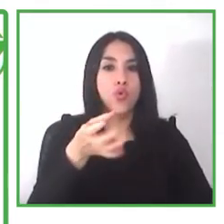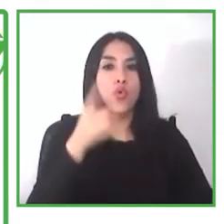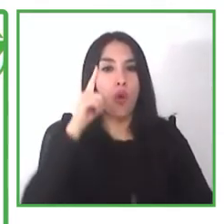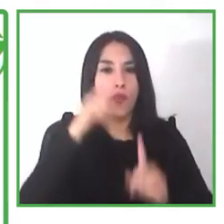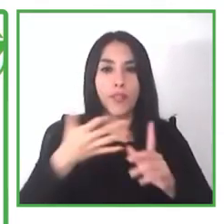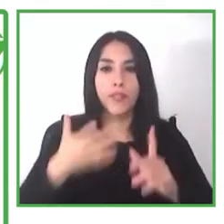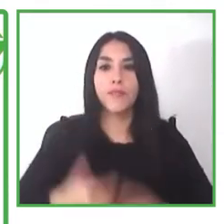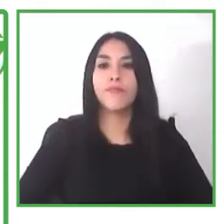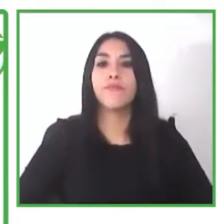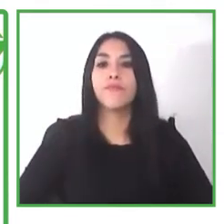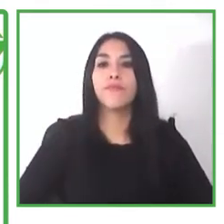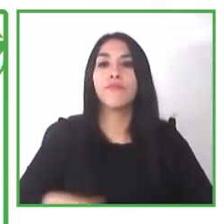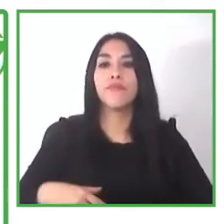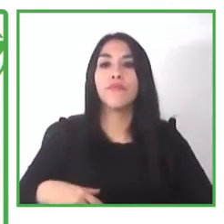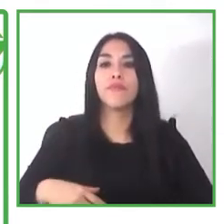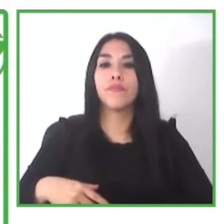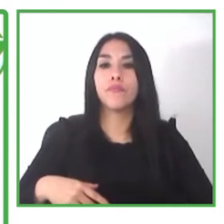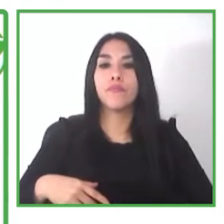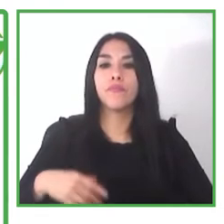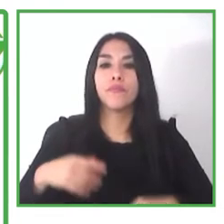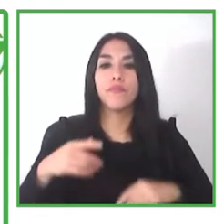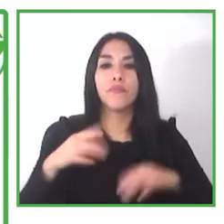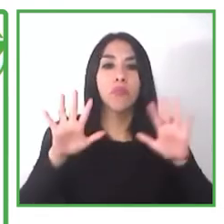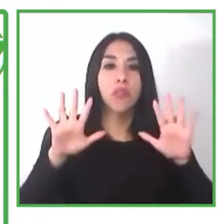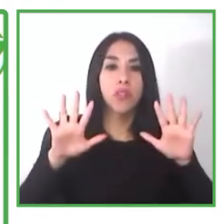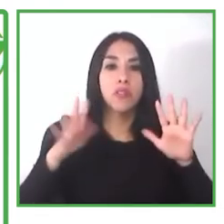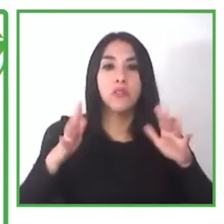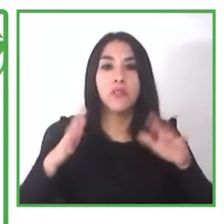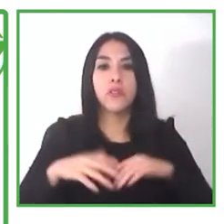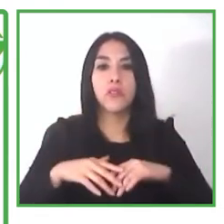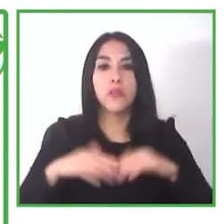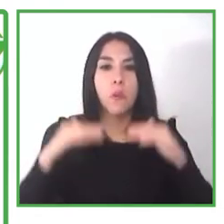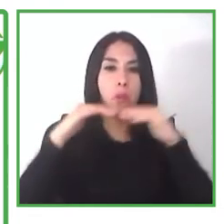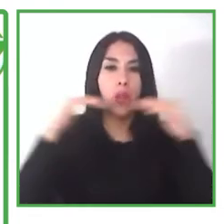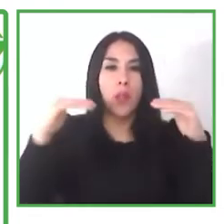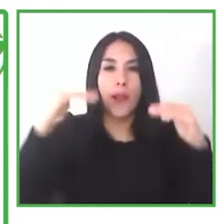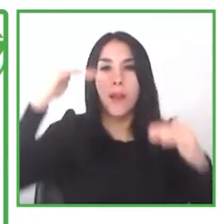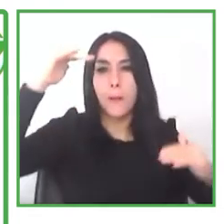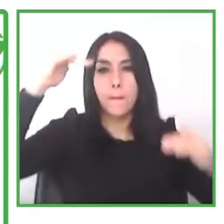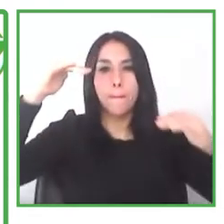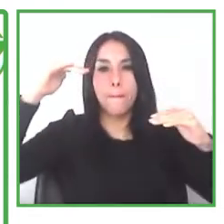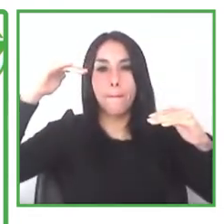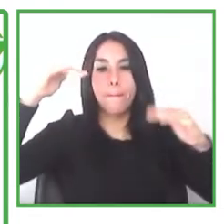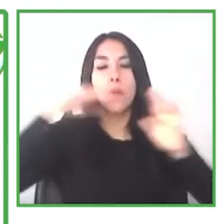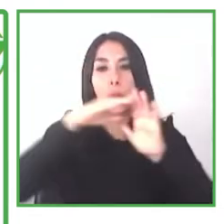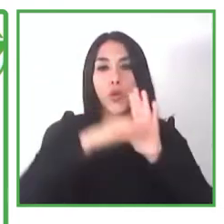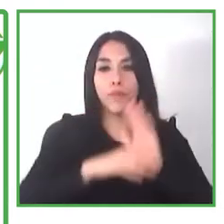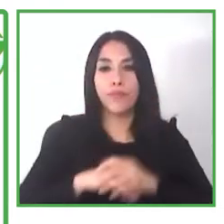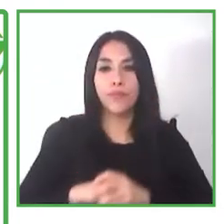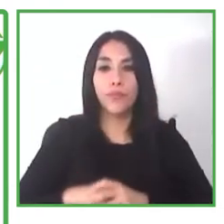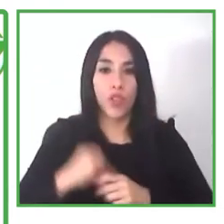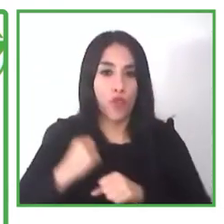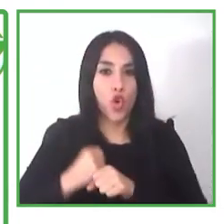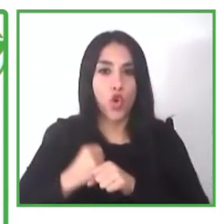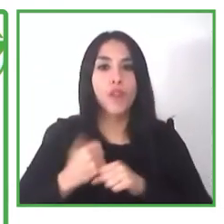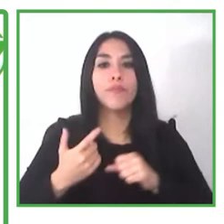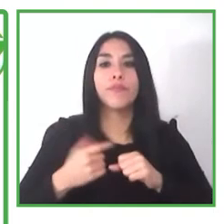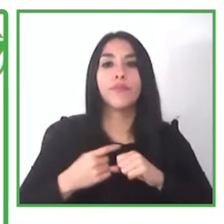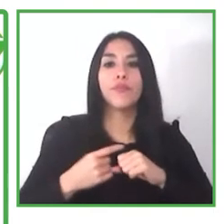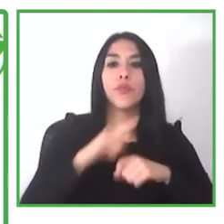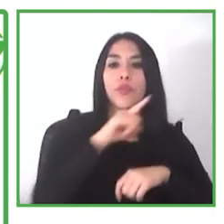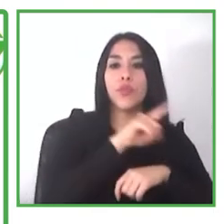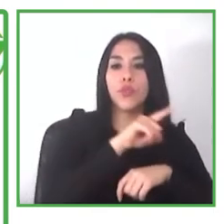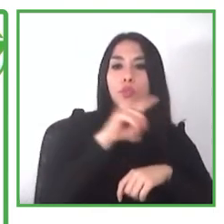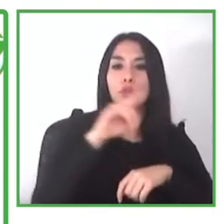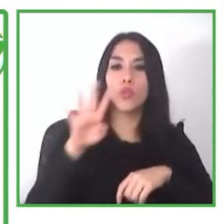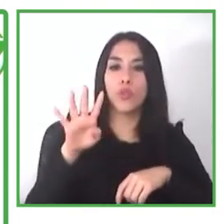or impact number four quality quality education number eight decent work and economic growth and a